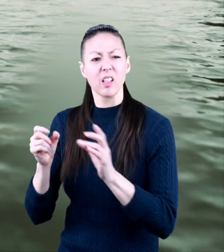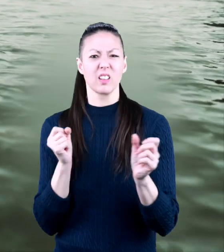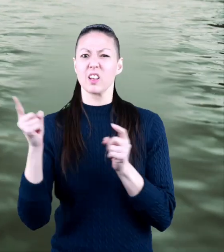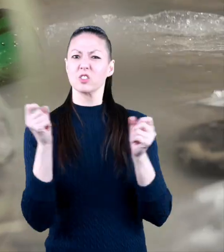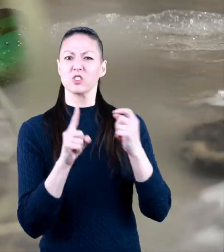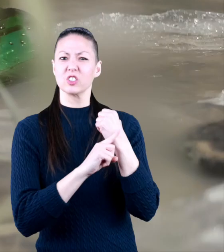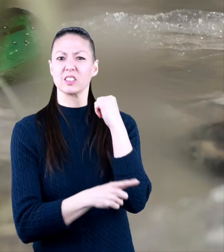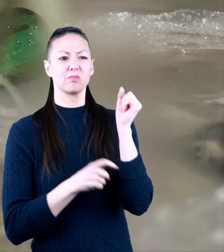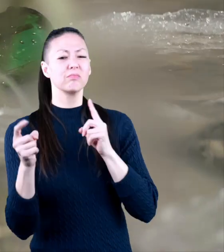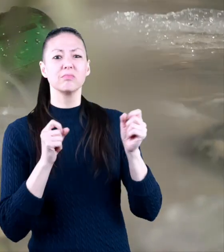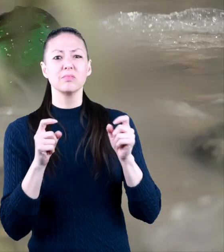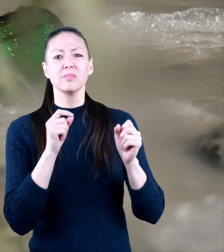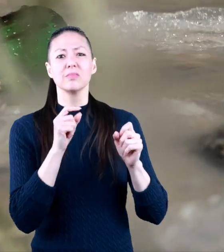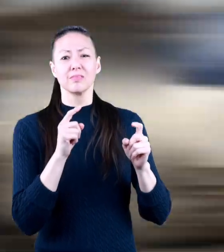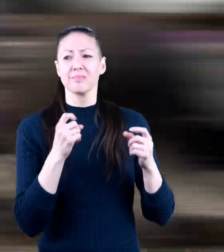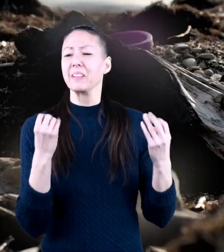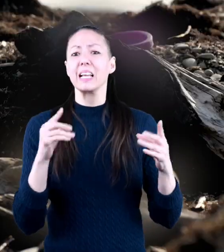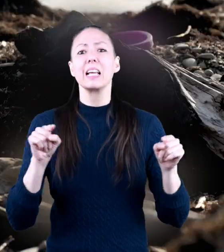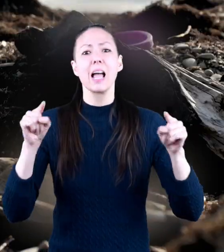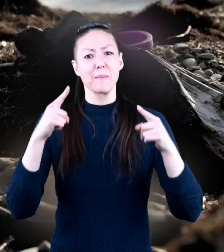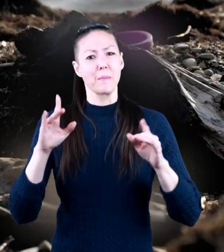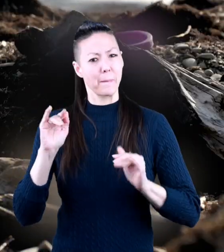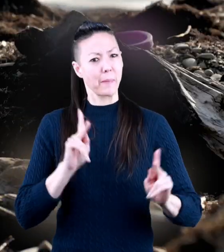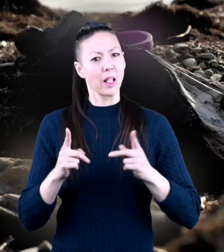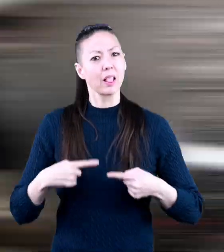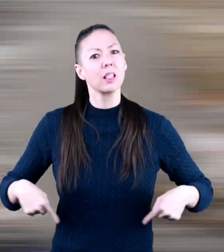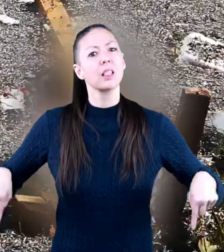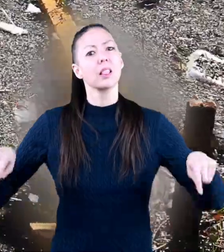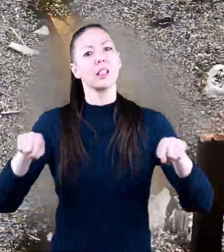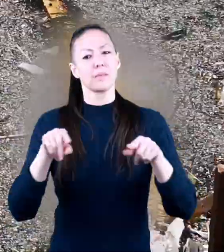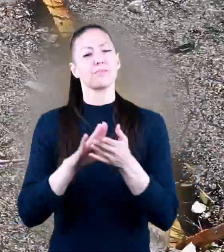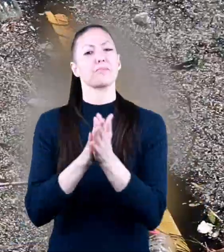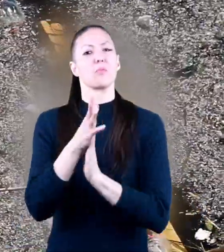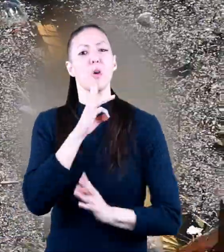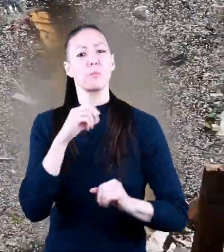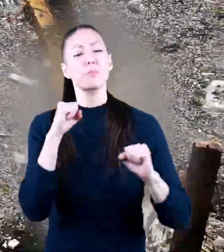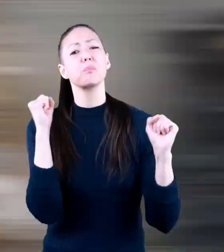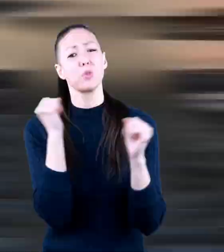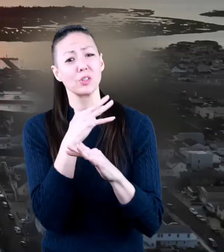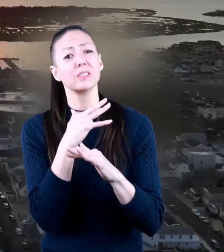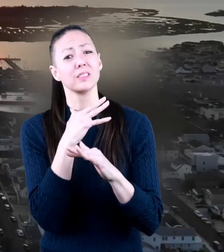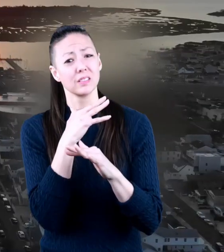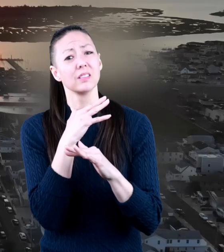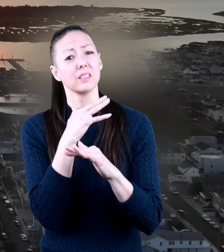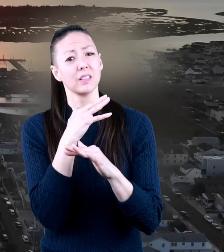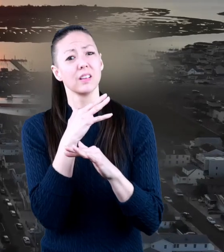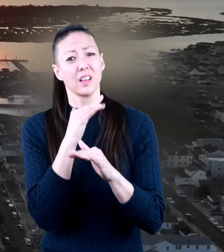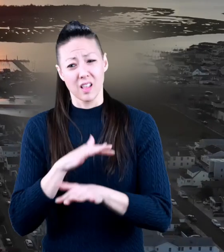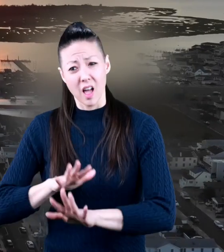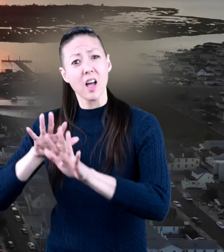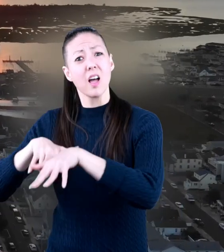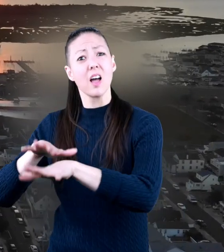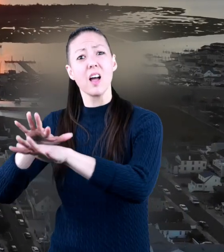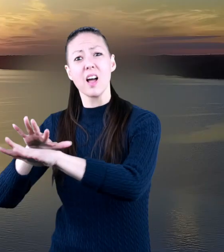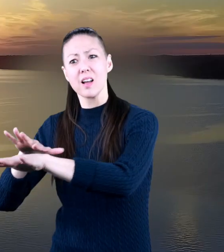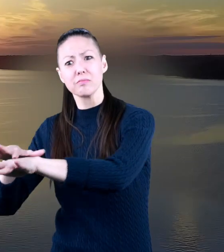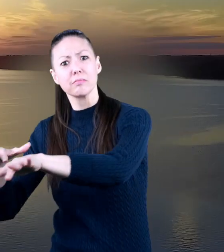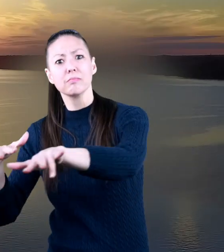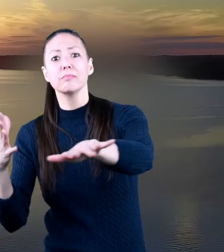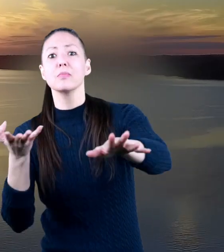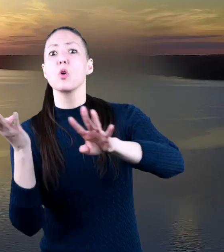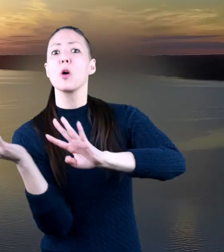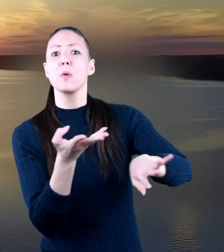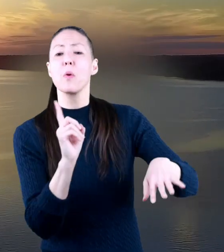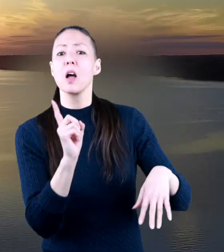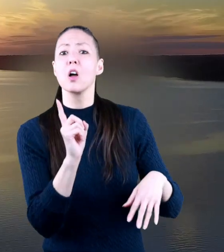and litter just a few man-made causes of water pollution at times pollution flows directly